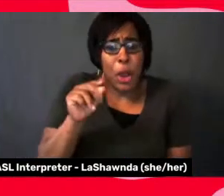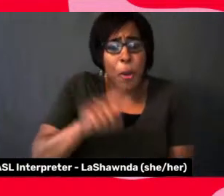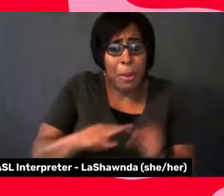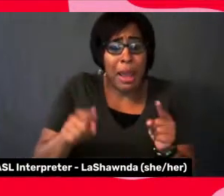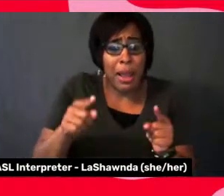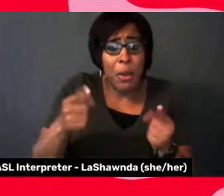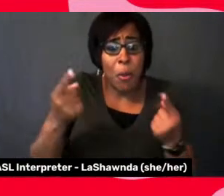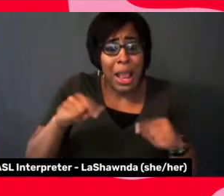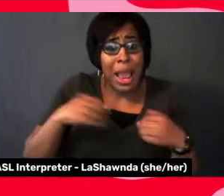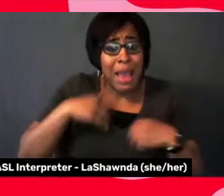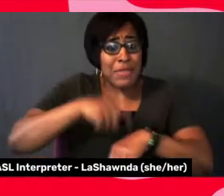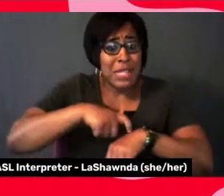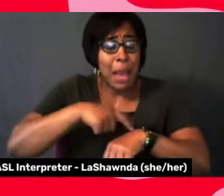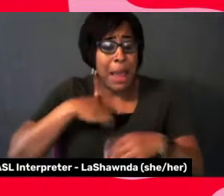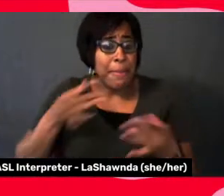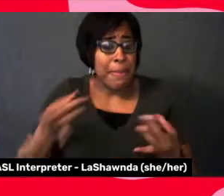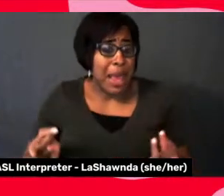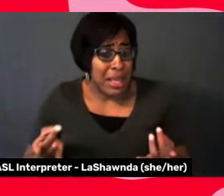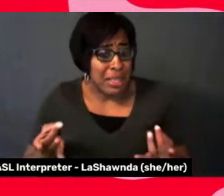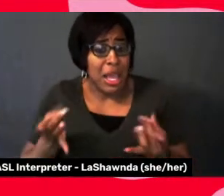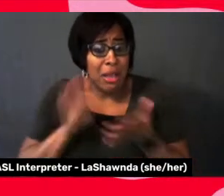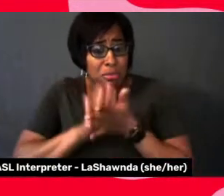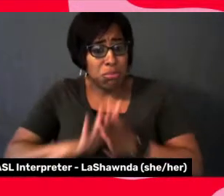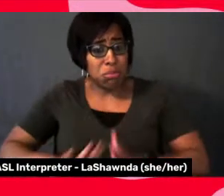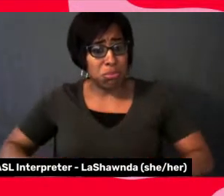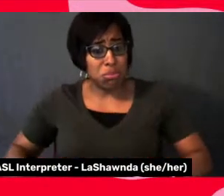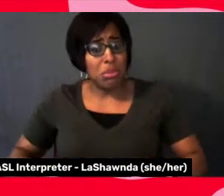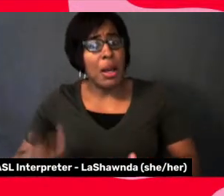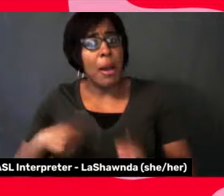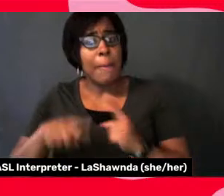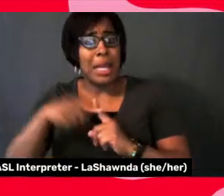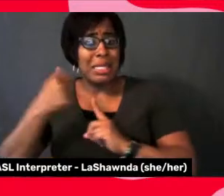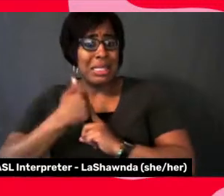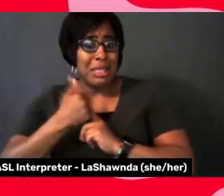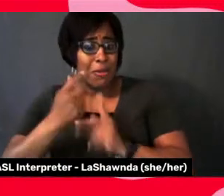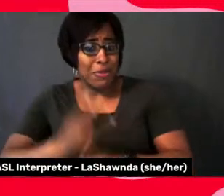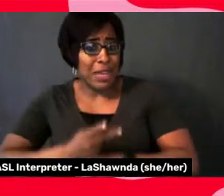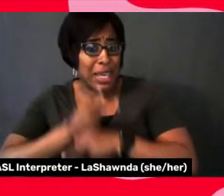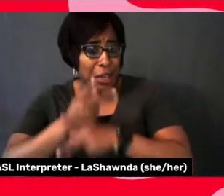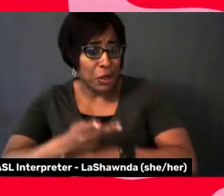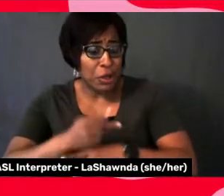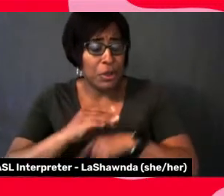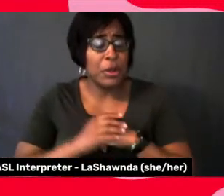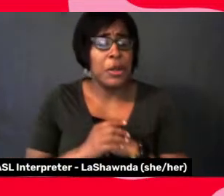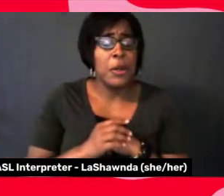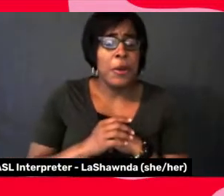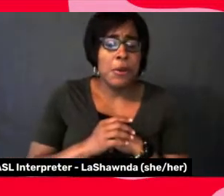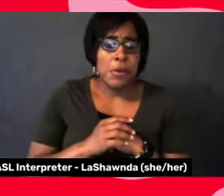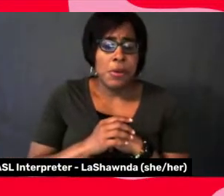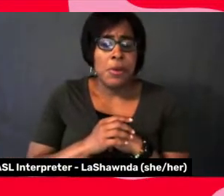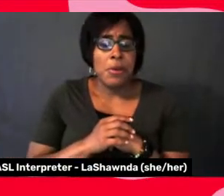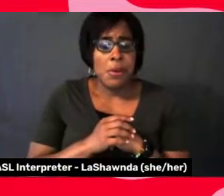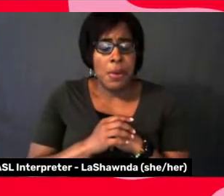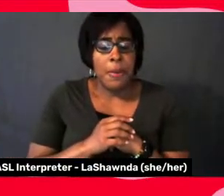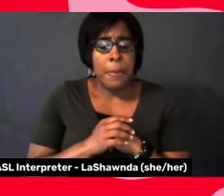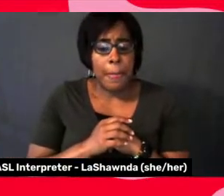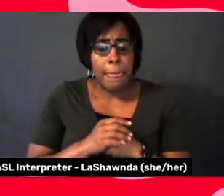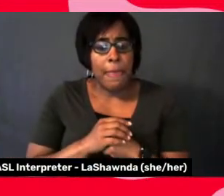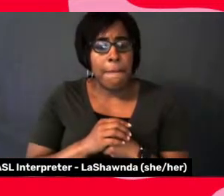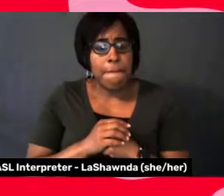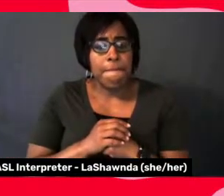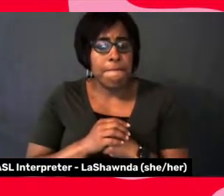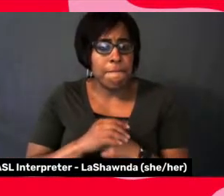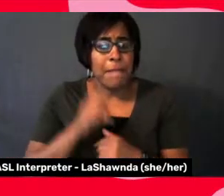you know, take the self-care that I need. I believe in, you know, having space and time to be, to think